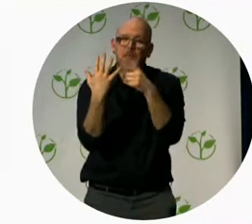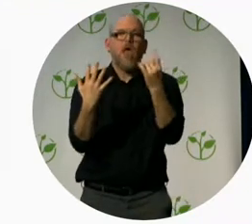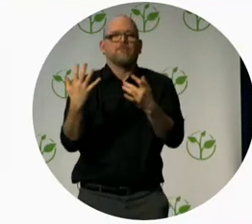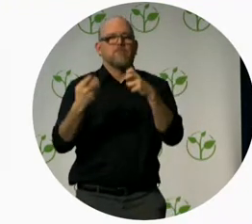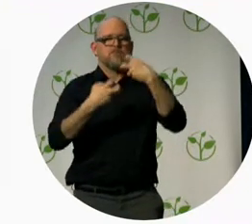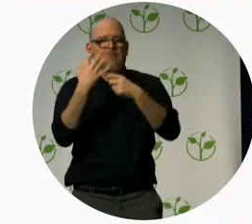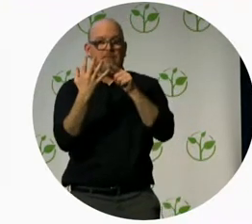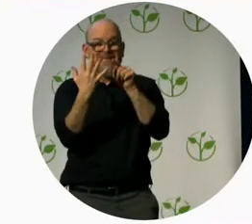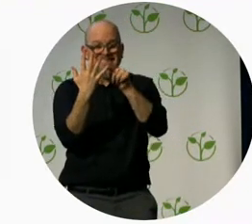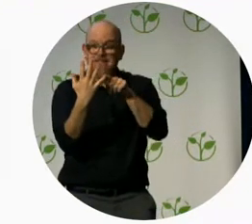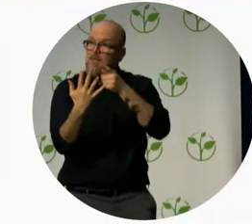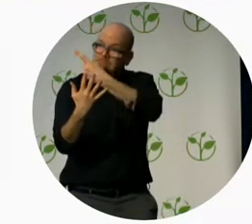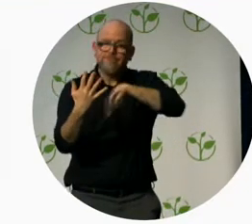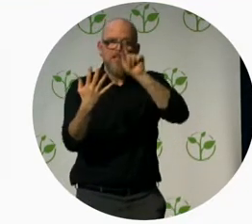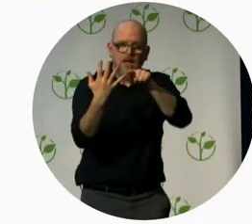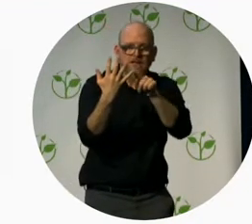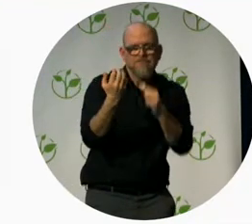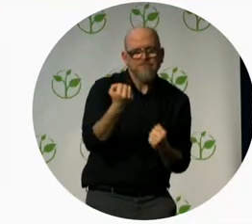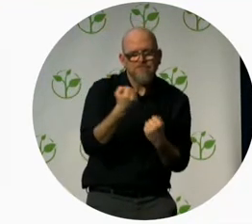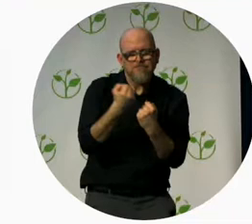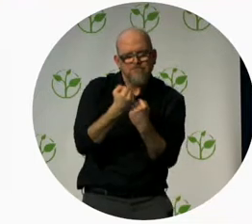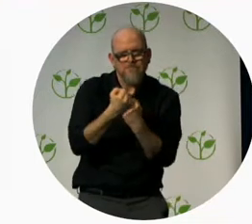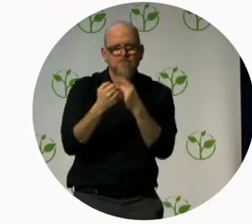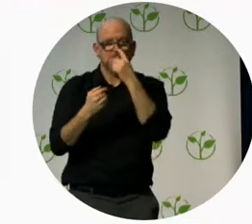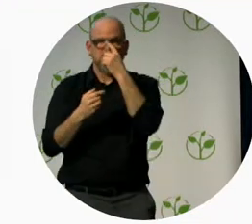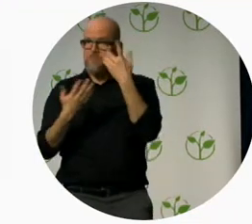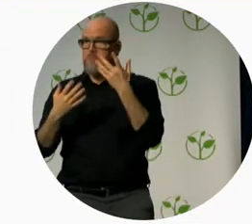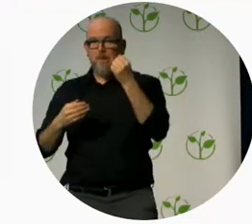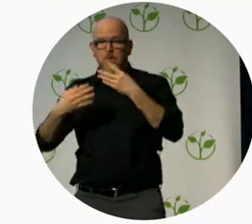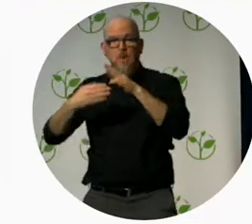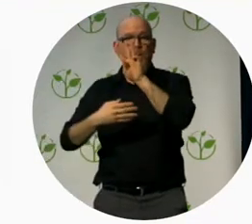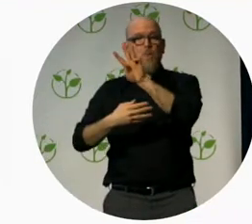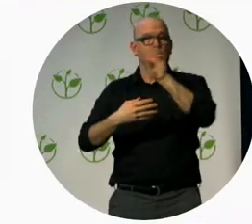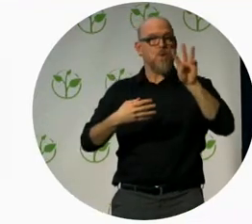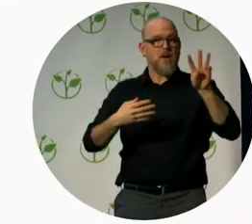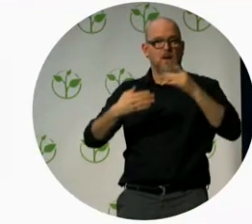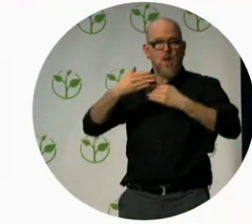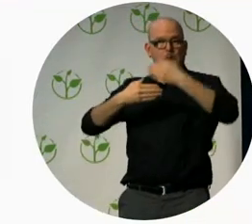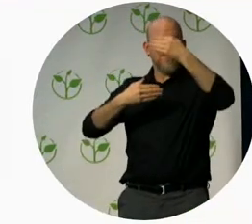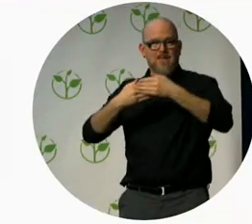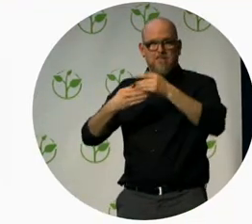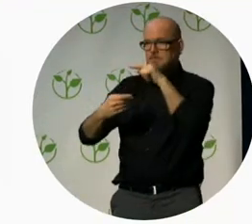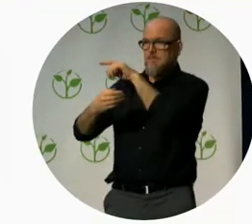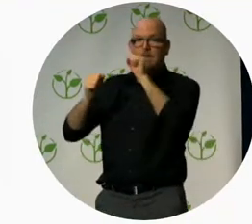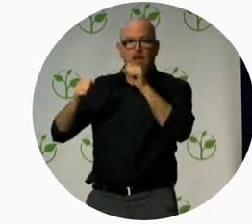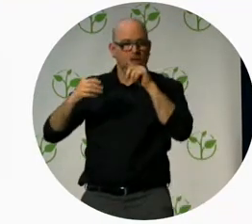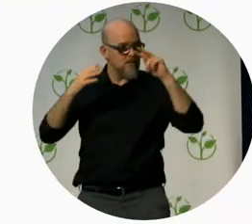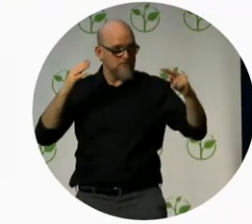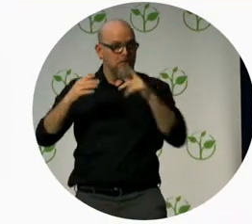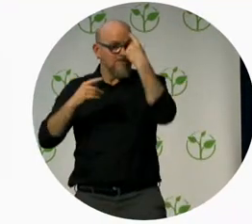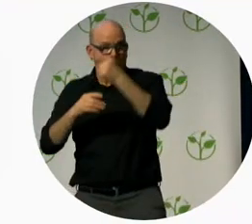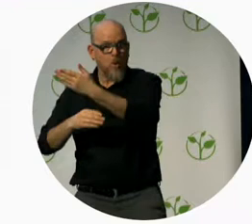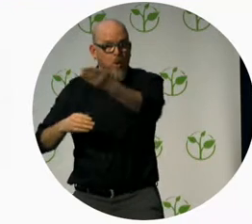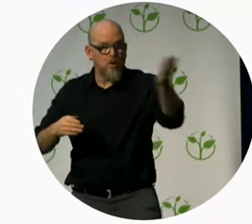for the one in five were attracting about 40,000 people a month and so some people advised us to